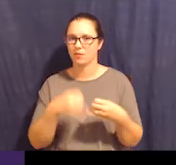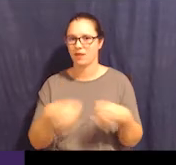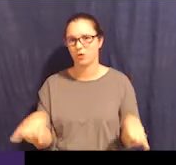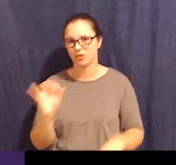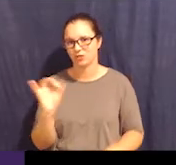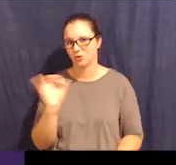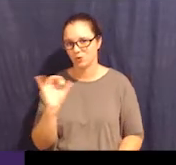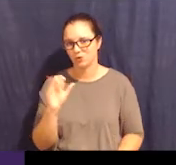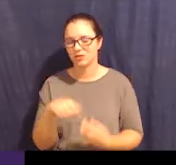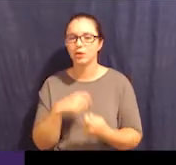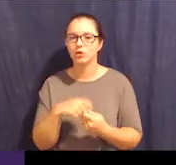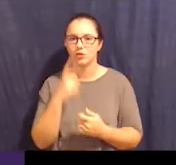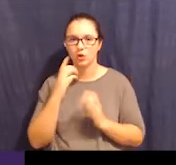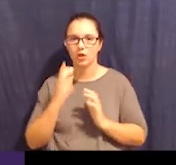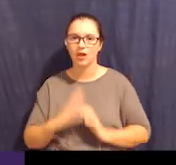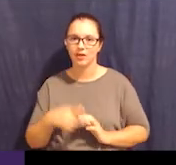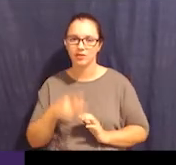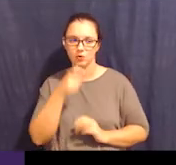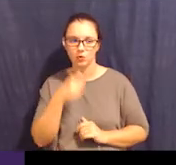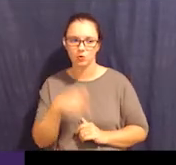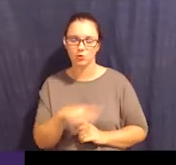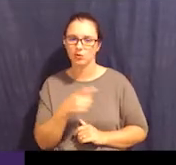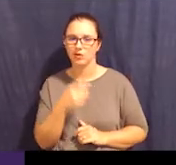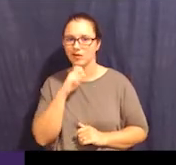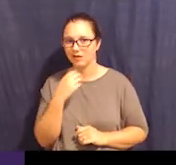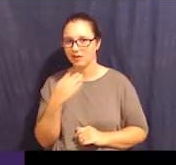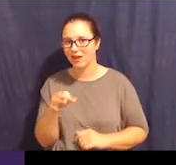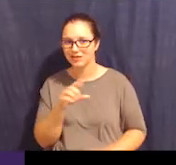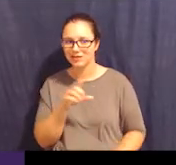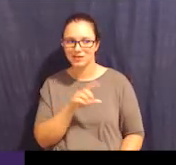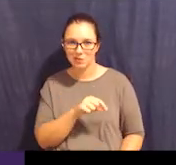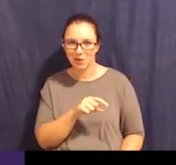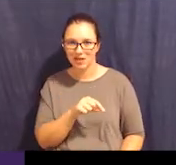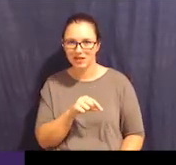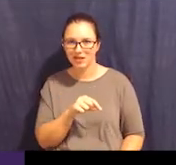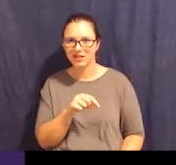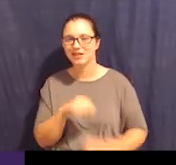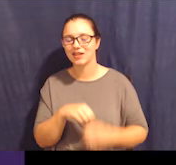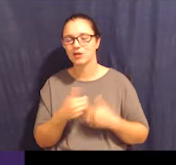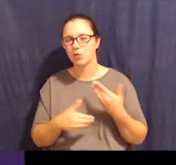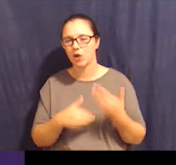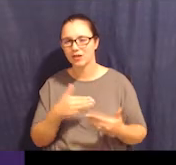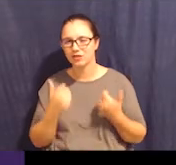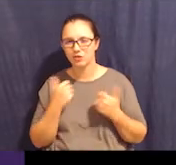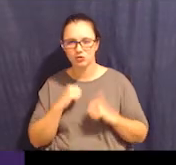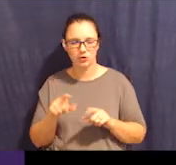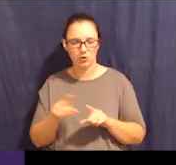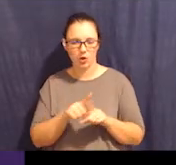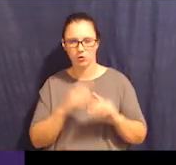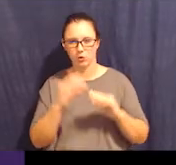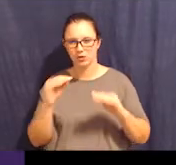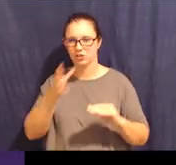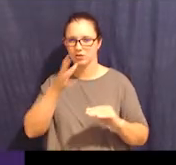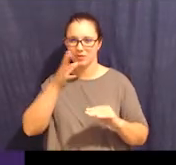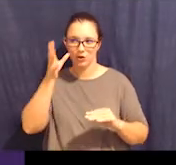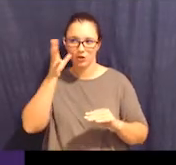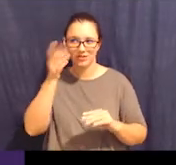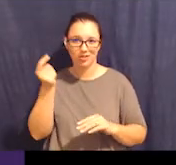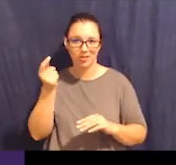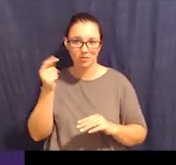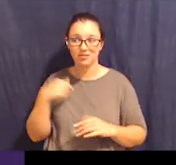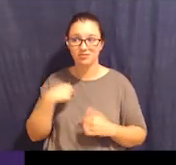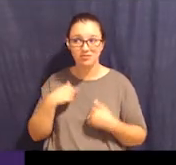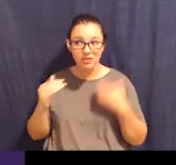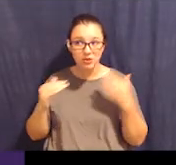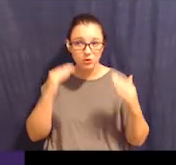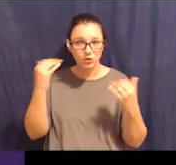20, and are in that process where they're trying to also teach mom and dad a little bit that I'm an adult now and I make my own decisions. And so part of what we